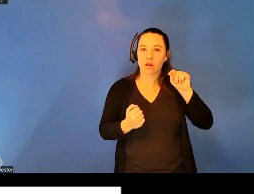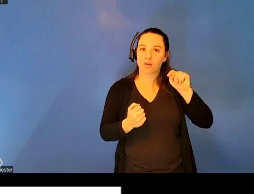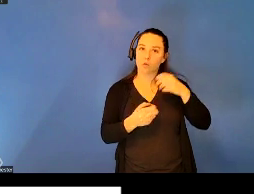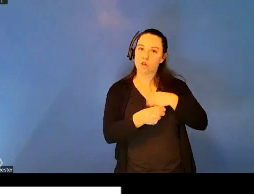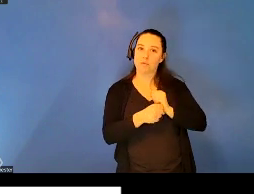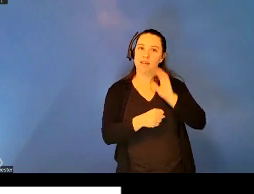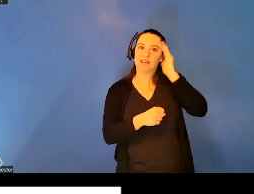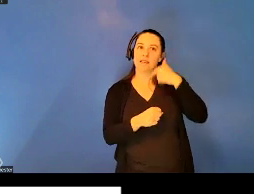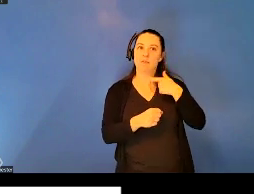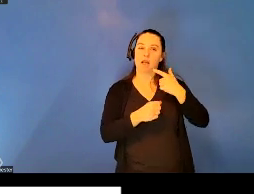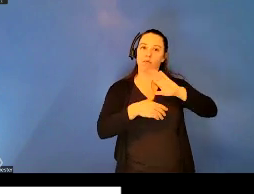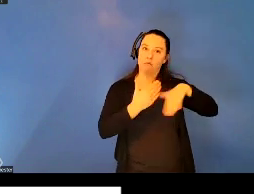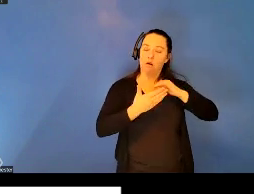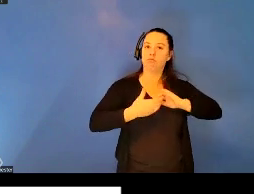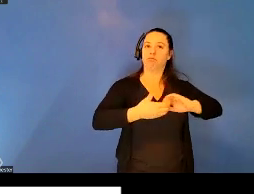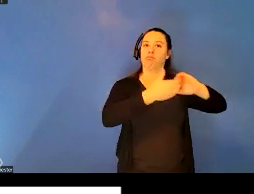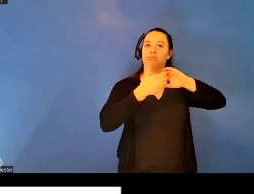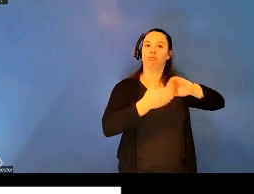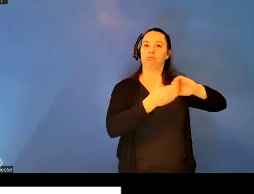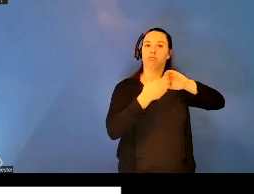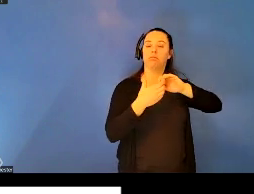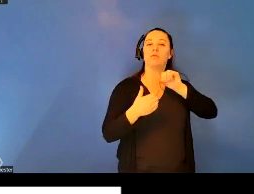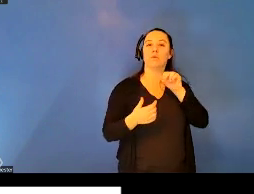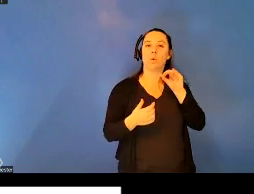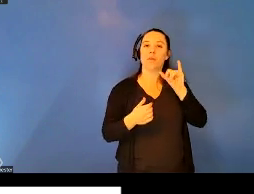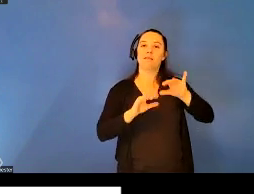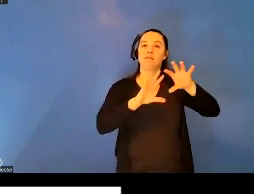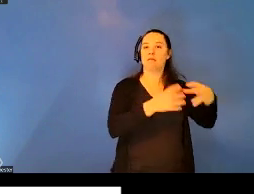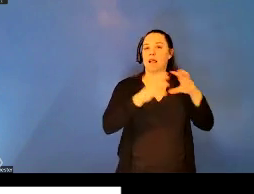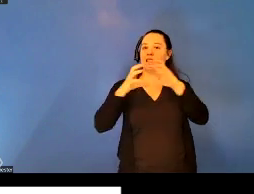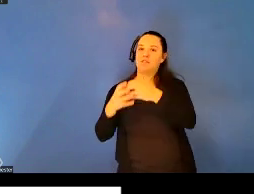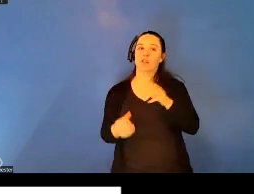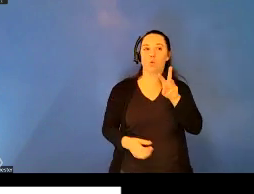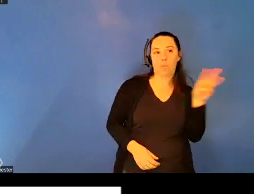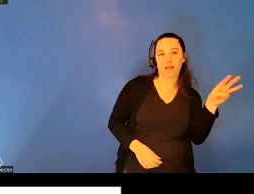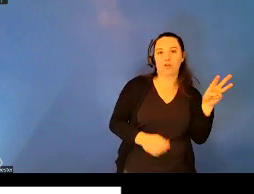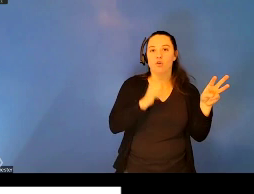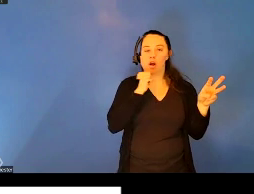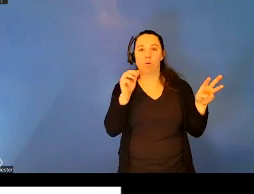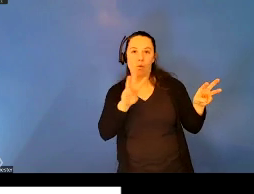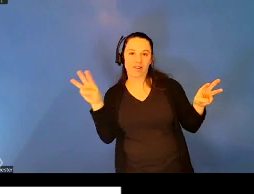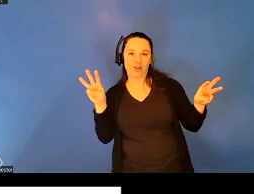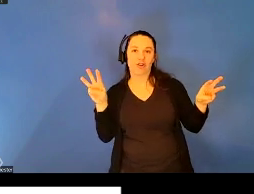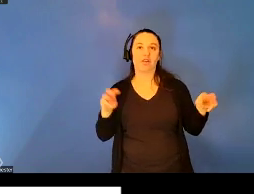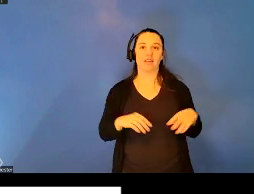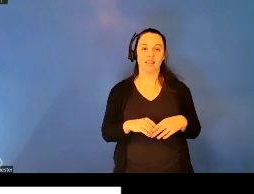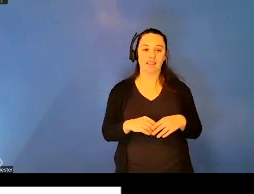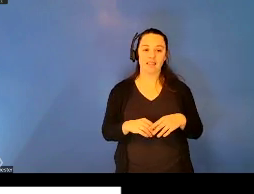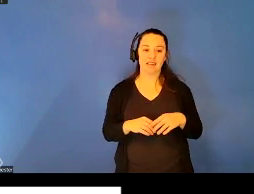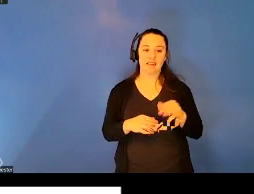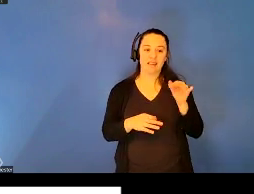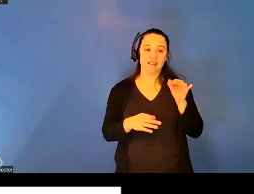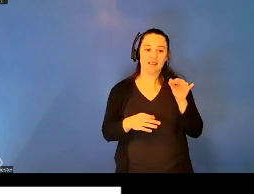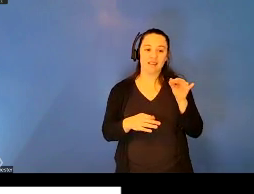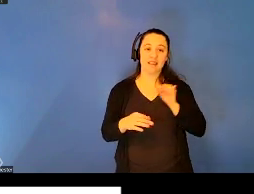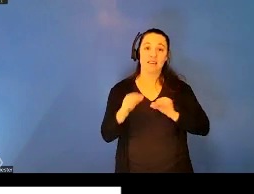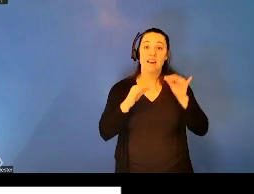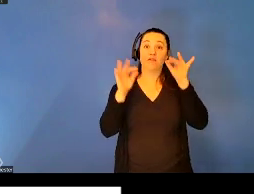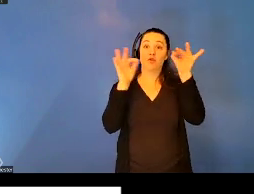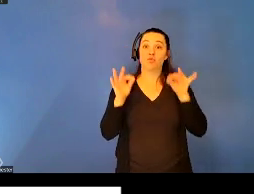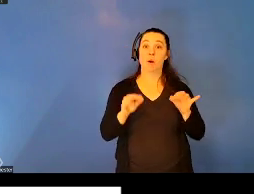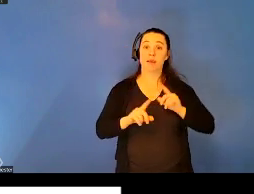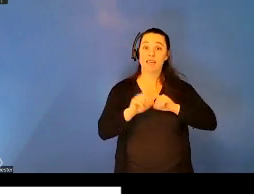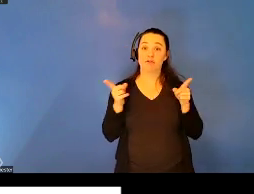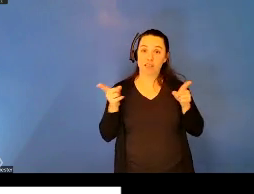the classification of Western versus non-Western, rather than descriptor or fundamental difference is a tool with which to think and produce